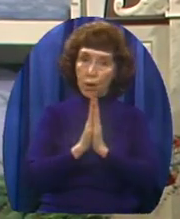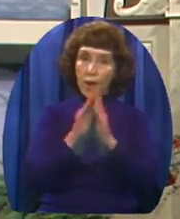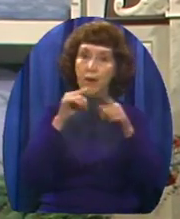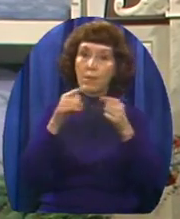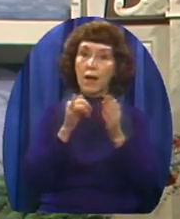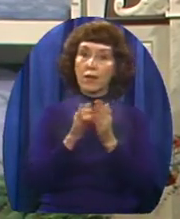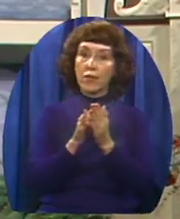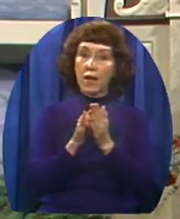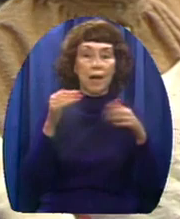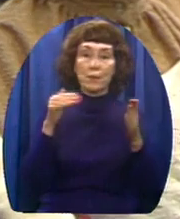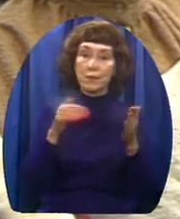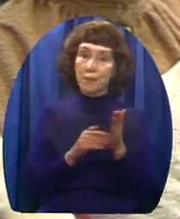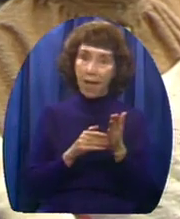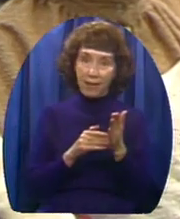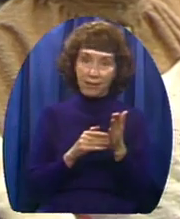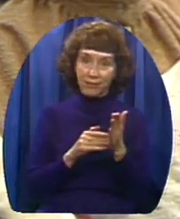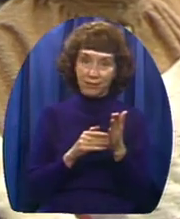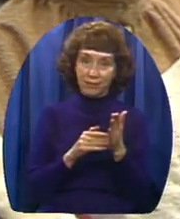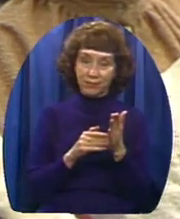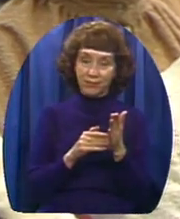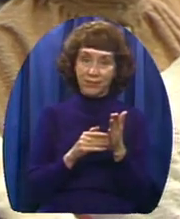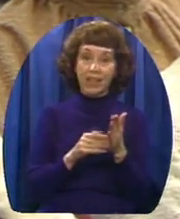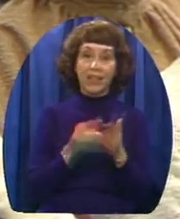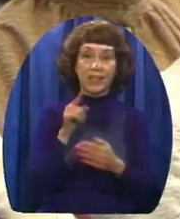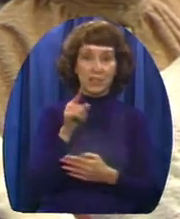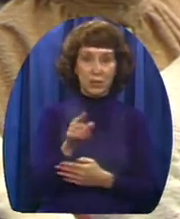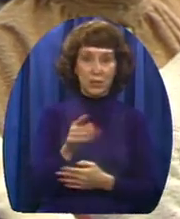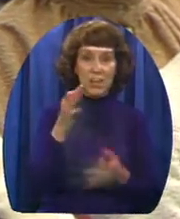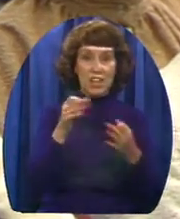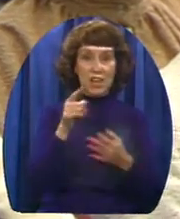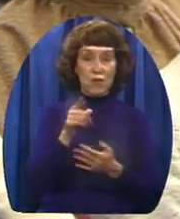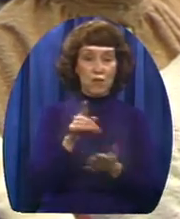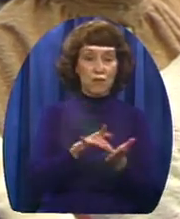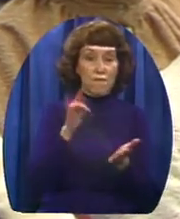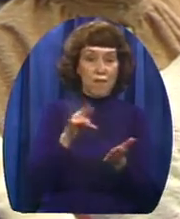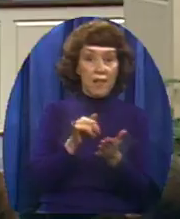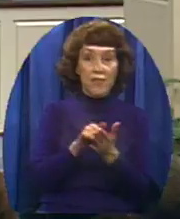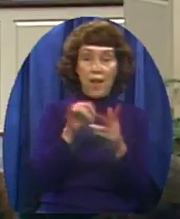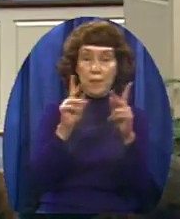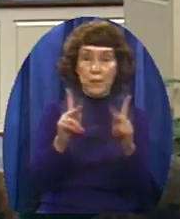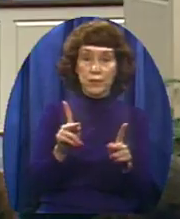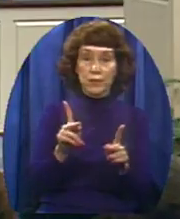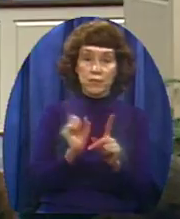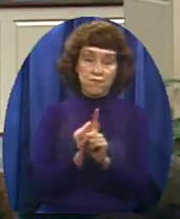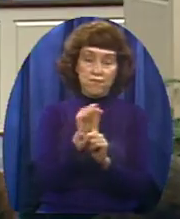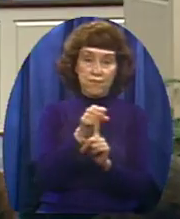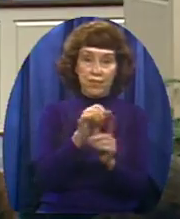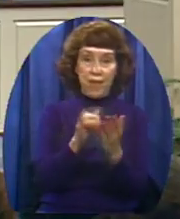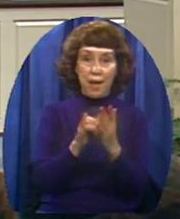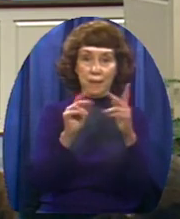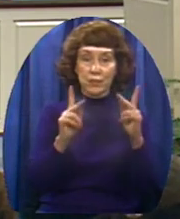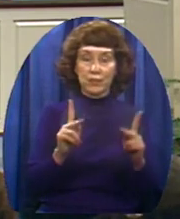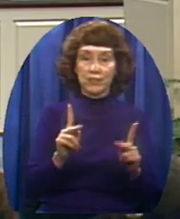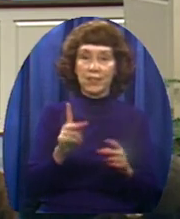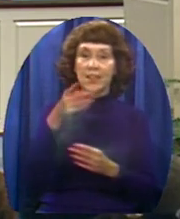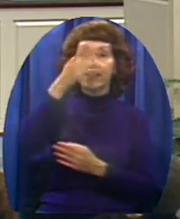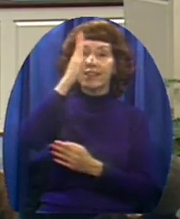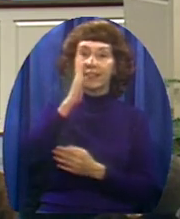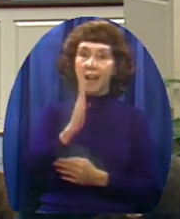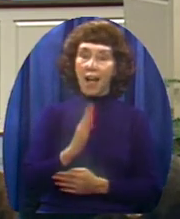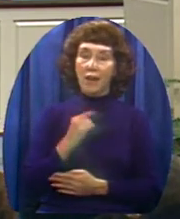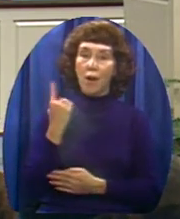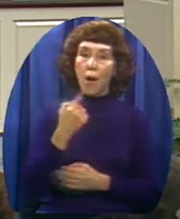Don't take him to court When you have the advantage on somebody And take it God always sees to it That somewhere